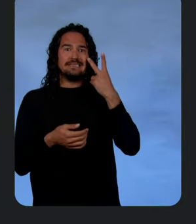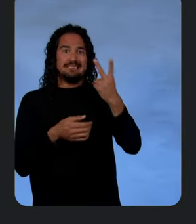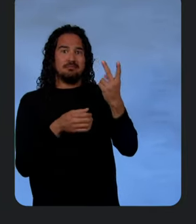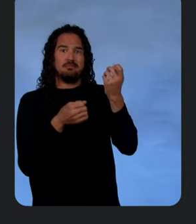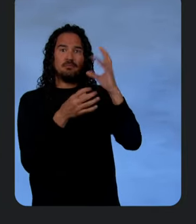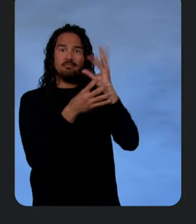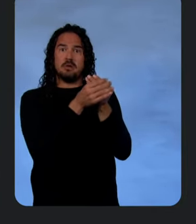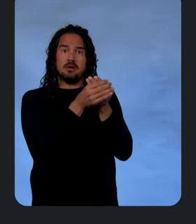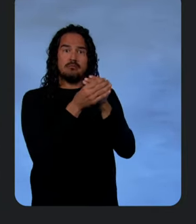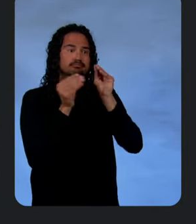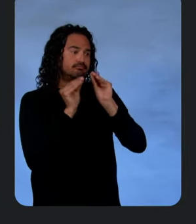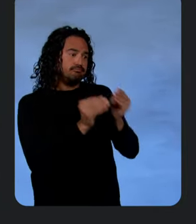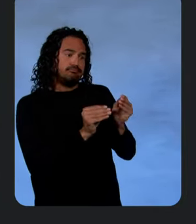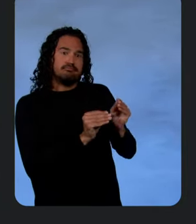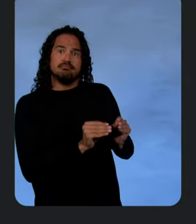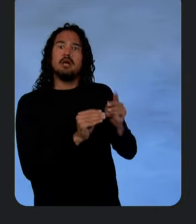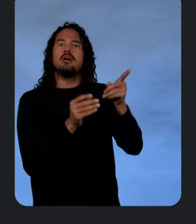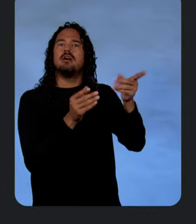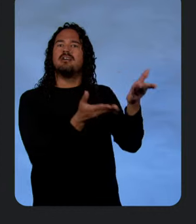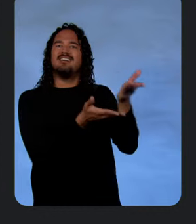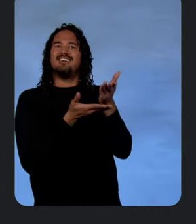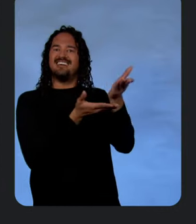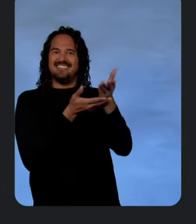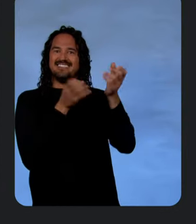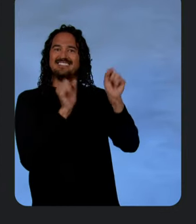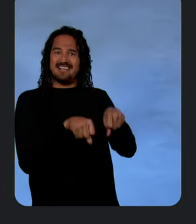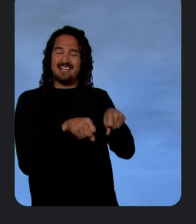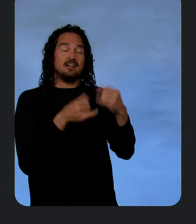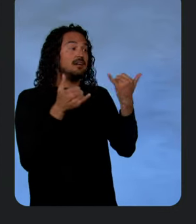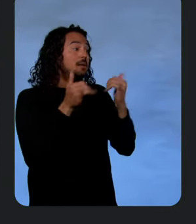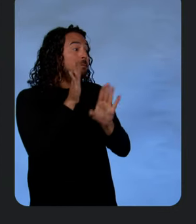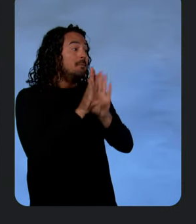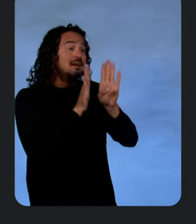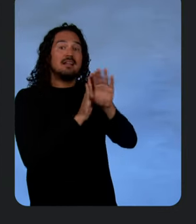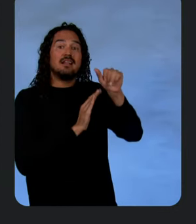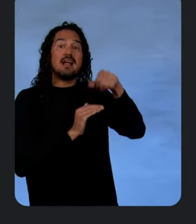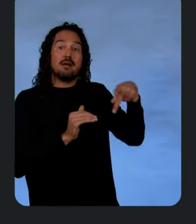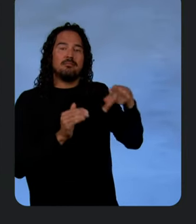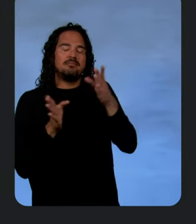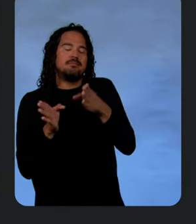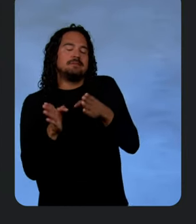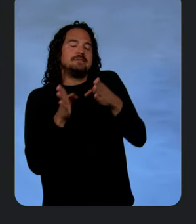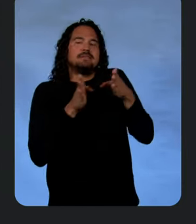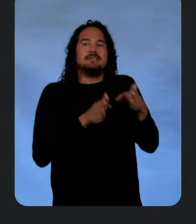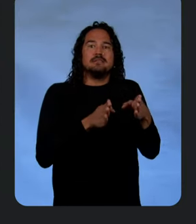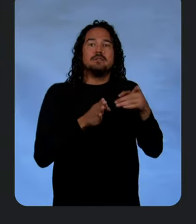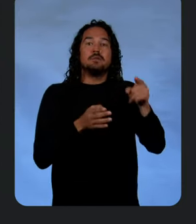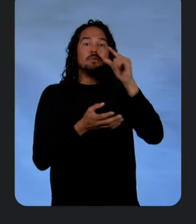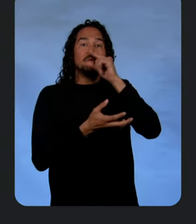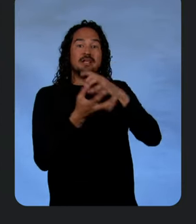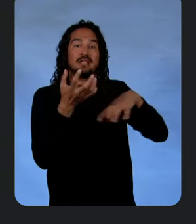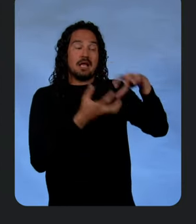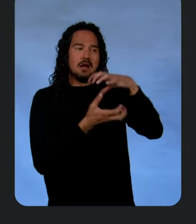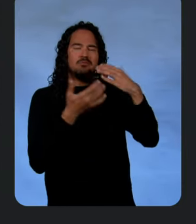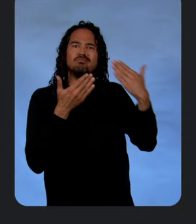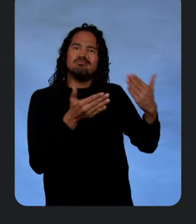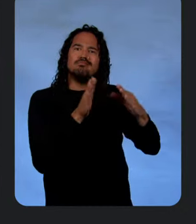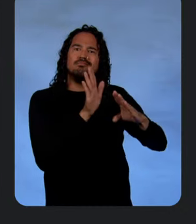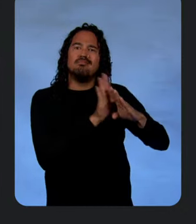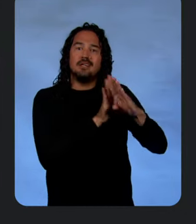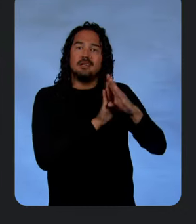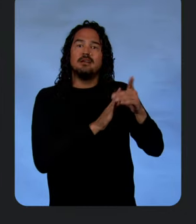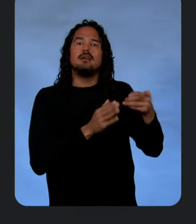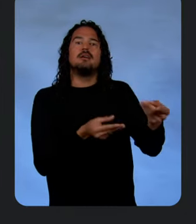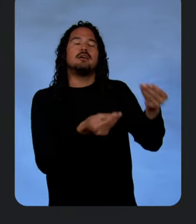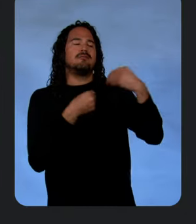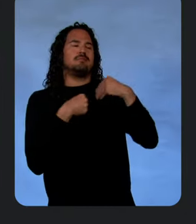get place recommendations. Since we want to build an application, we need to shift over to Google Cloud to build it out, which gives us more